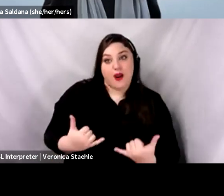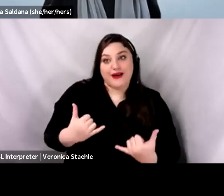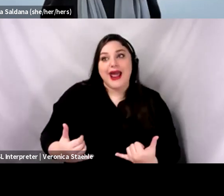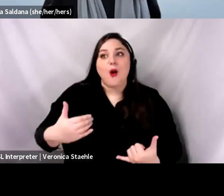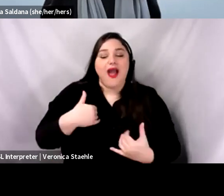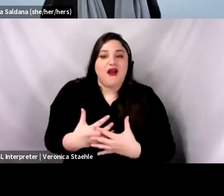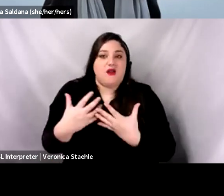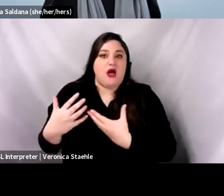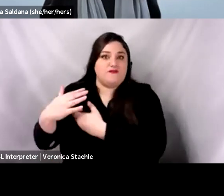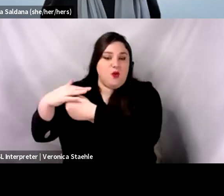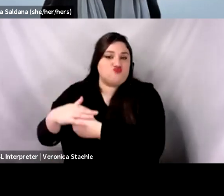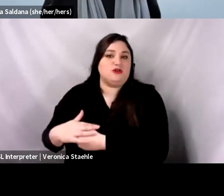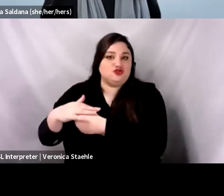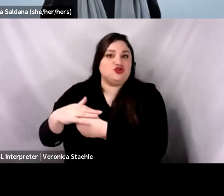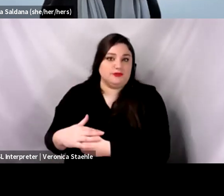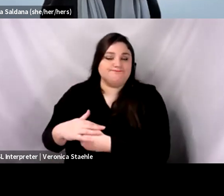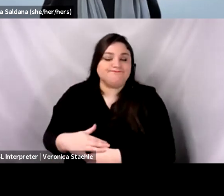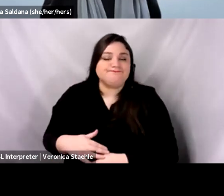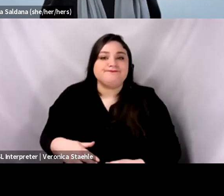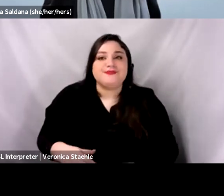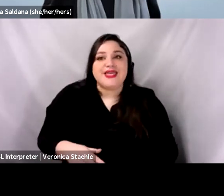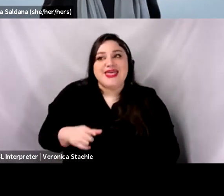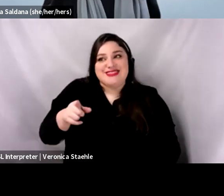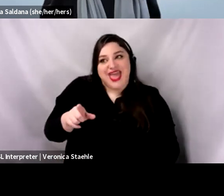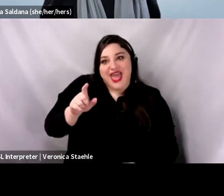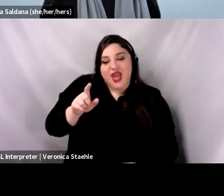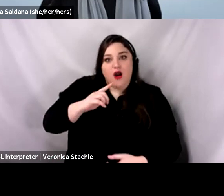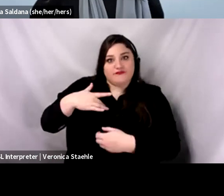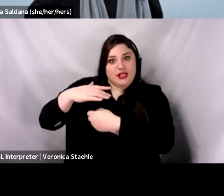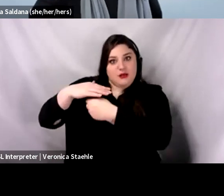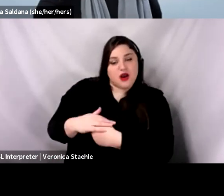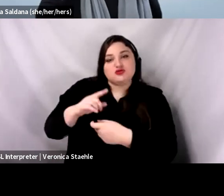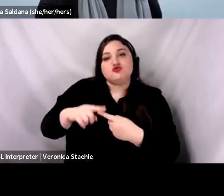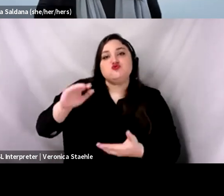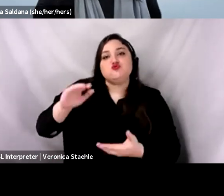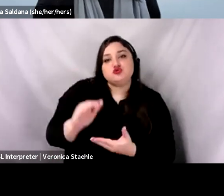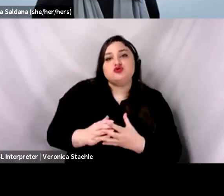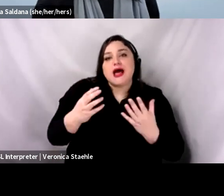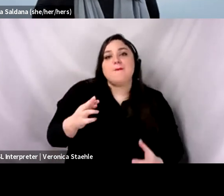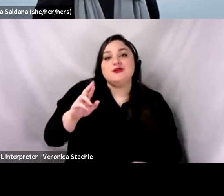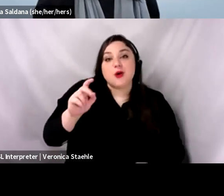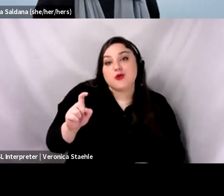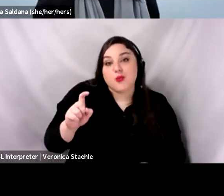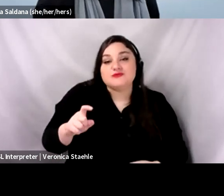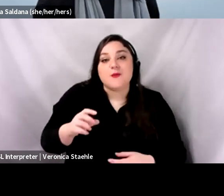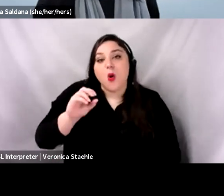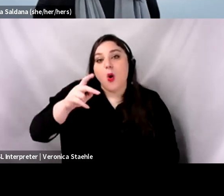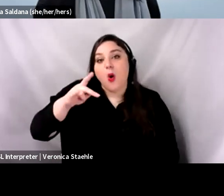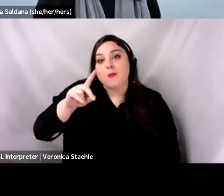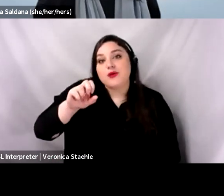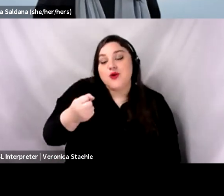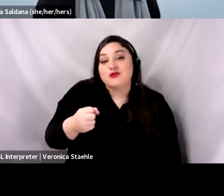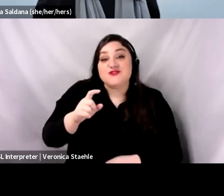uh, to reduce opioid, uh, prescribing rates. below 90 more clean equivalent per